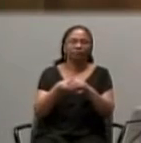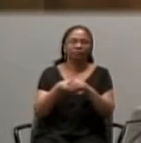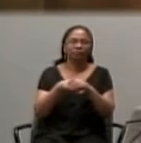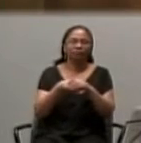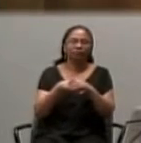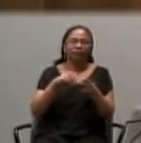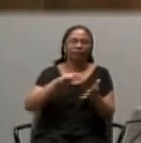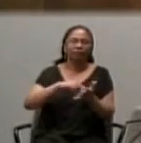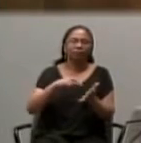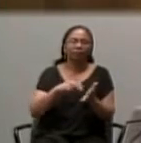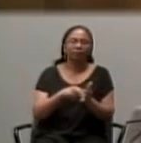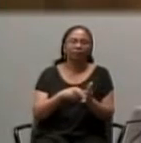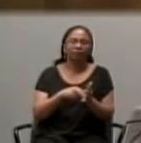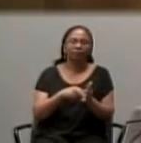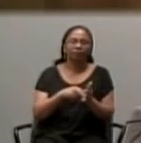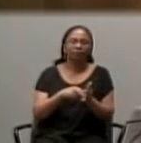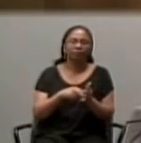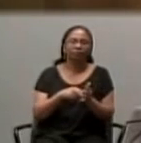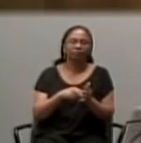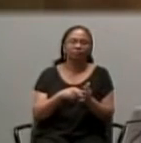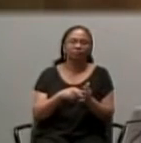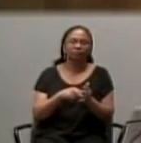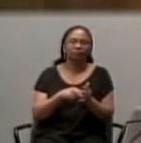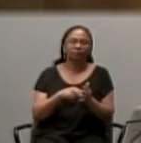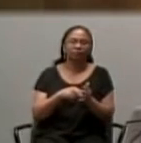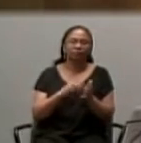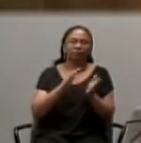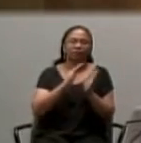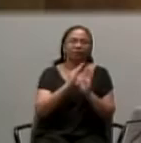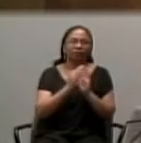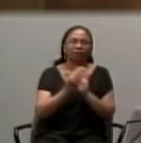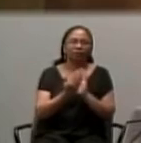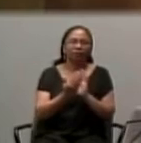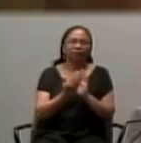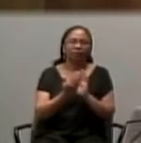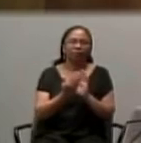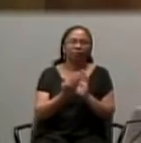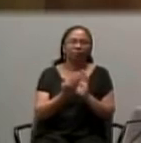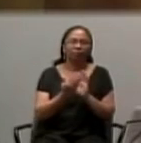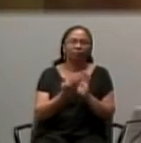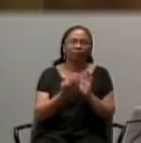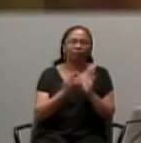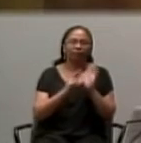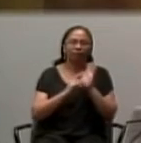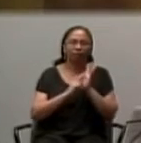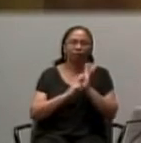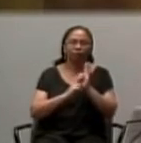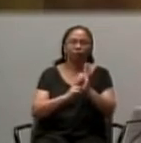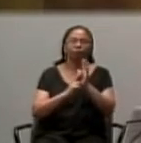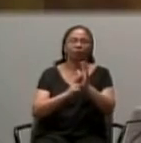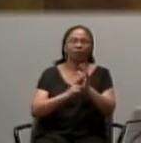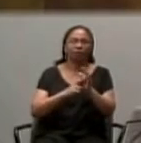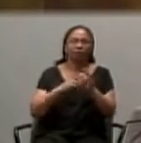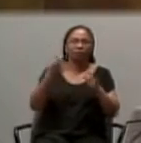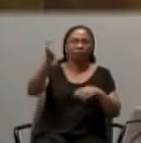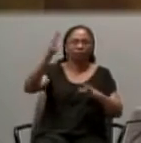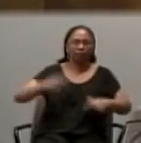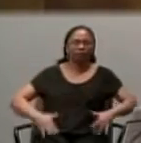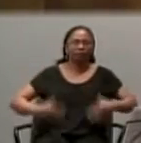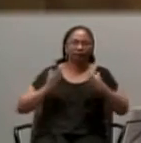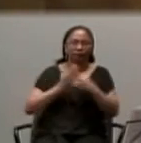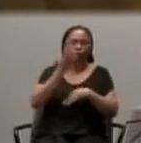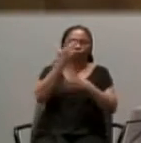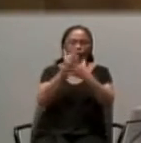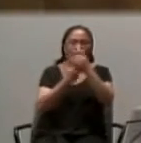that, It is only then, That they reflect, The fullness of the life of God, In the Trinity. And there is no other